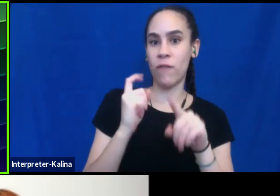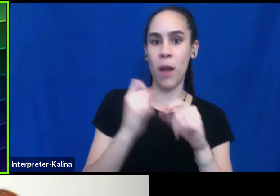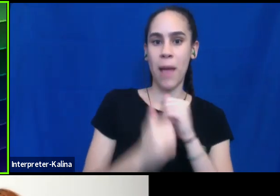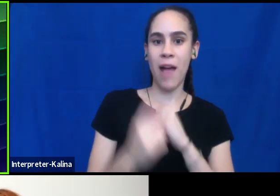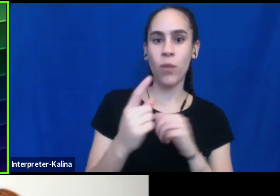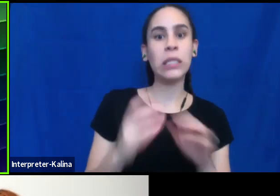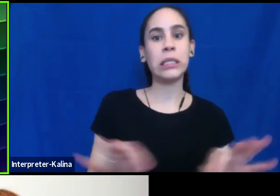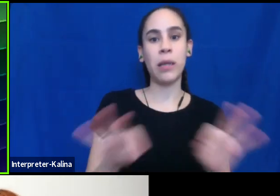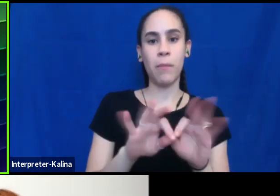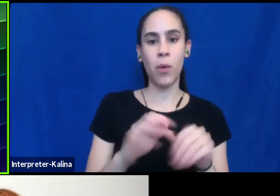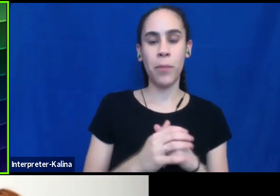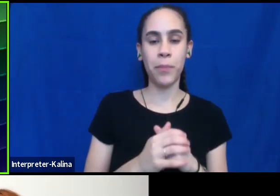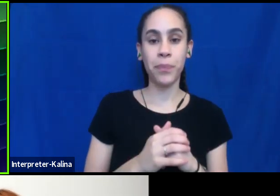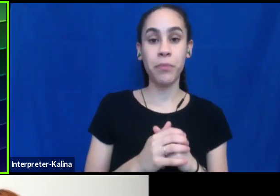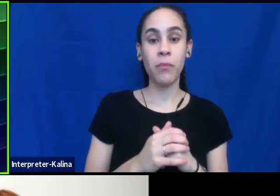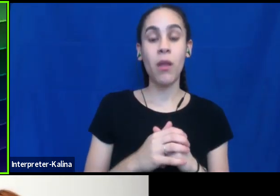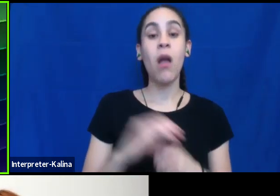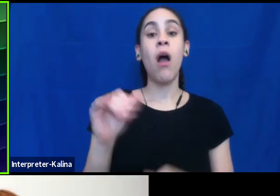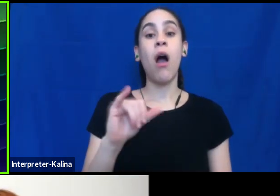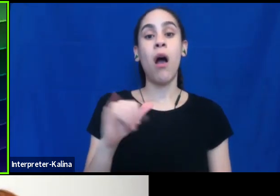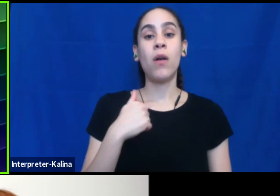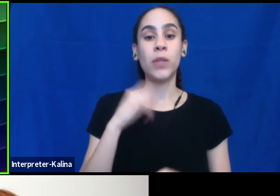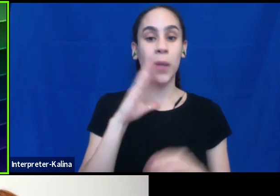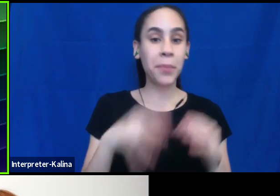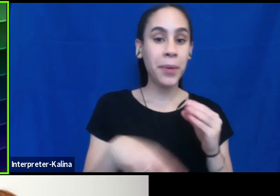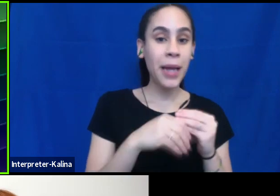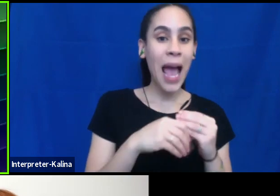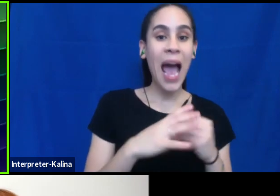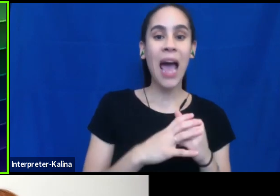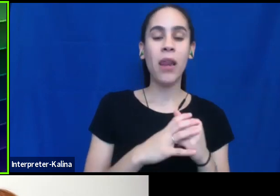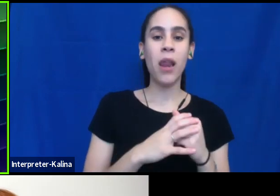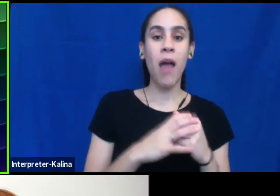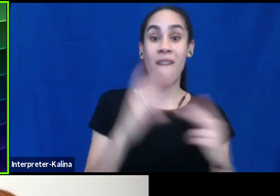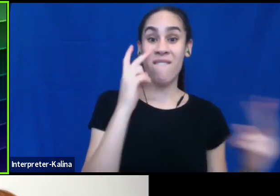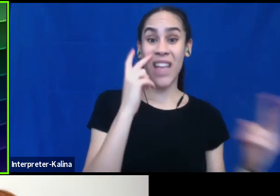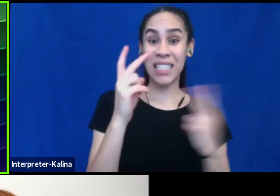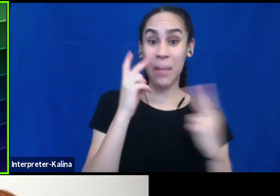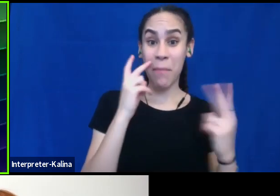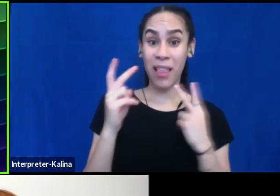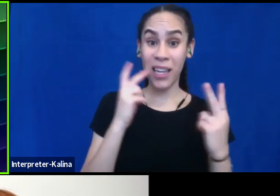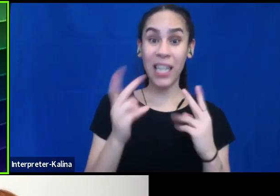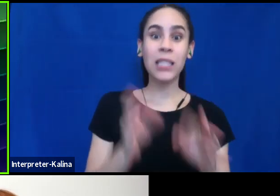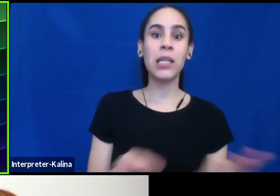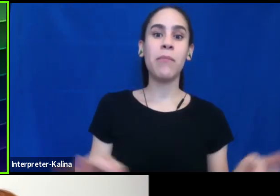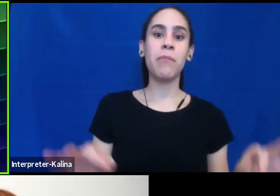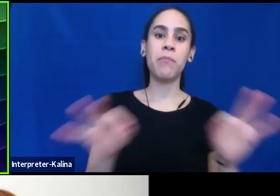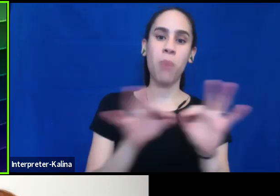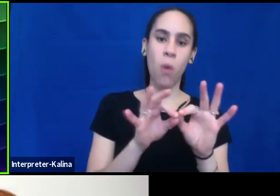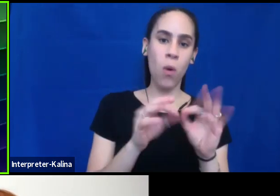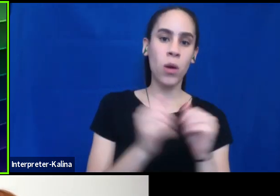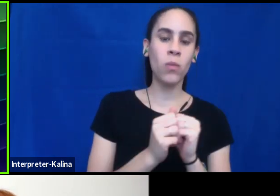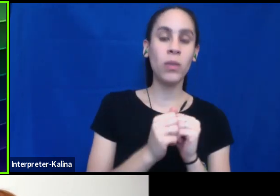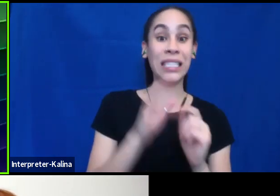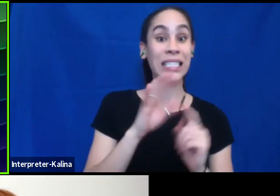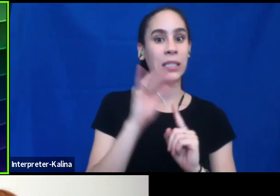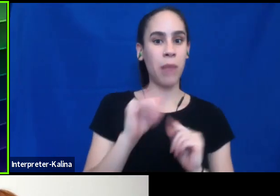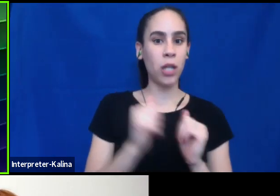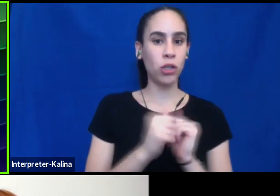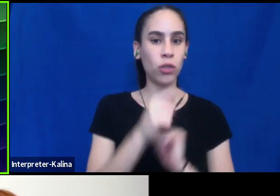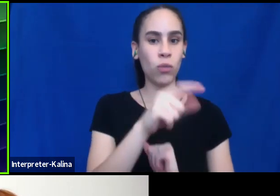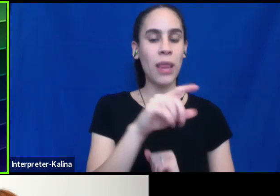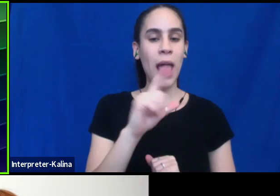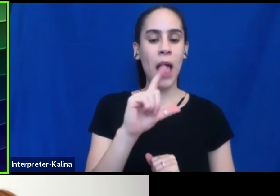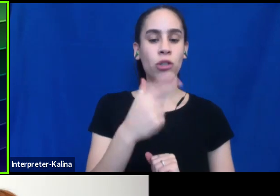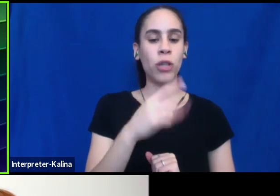another thing I would, I would mention is, is visibility is so important, especially when it comes to the LGBTQ plus communities. Um,